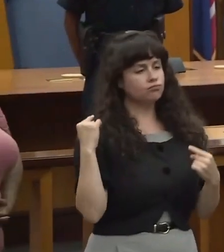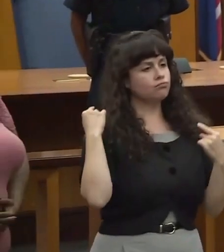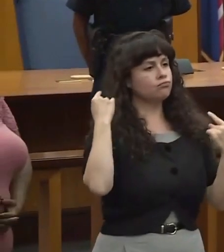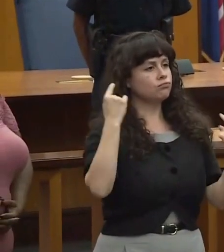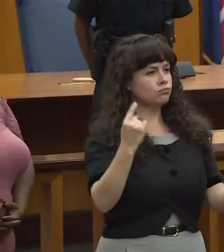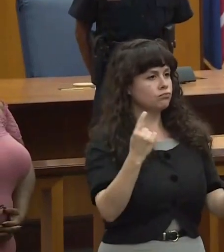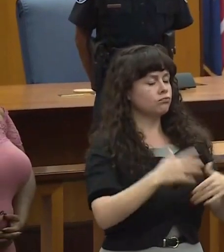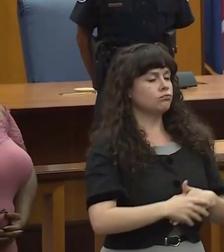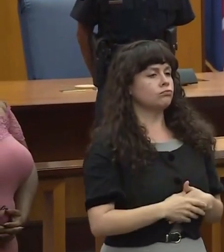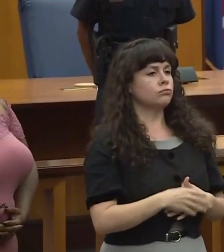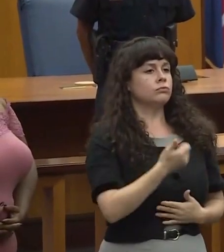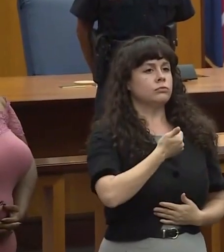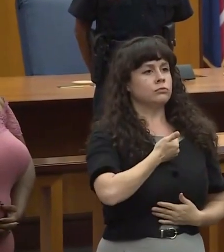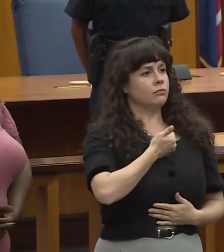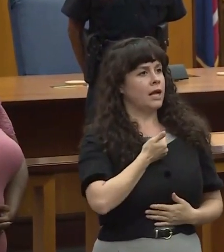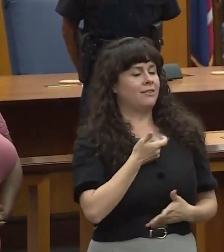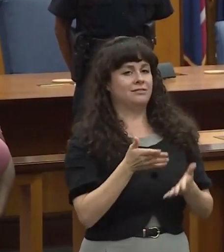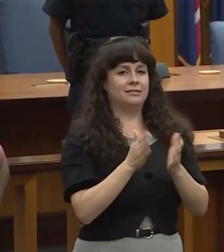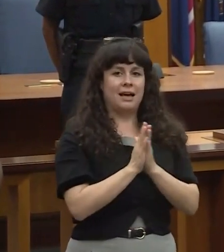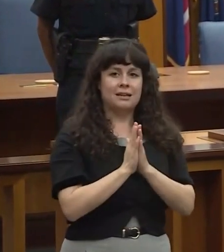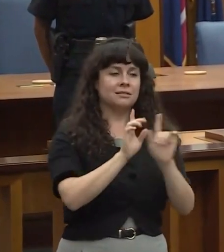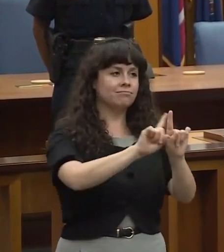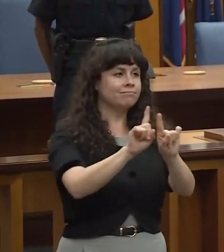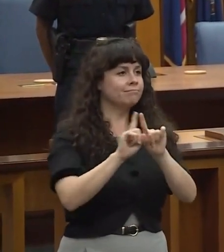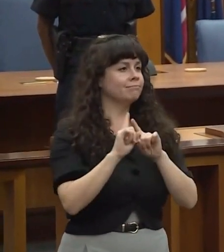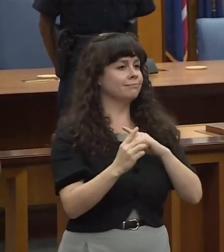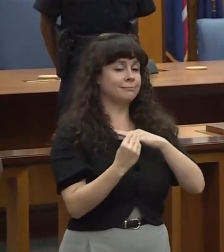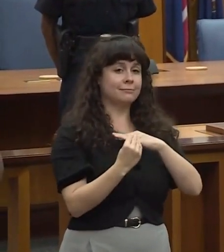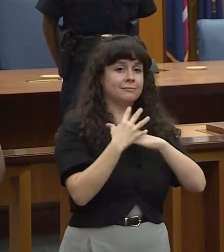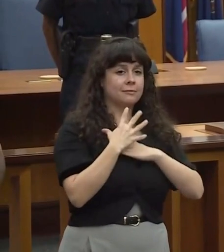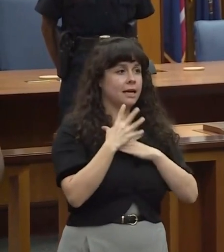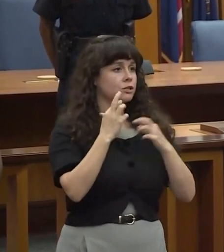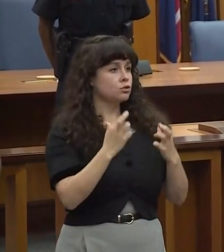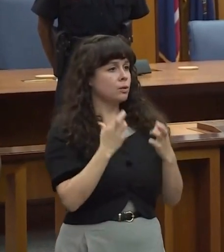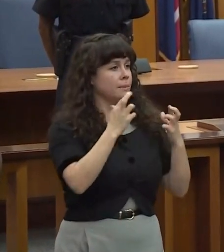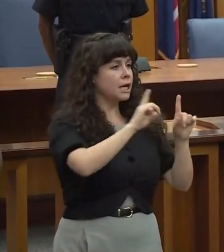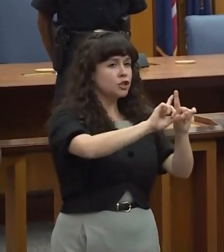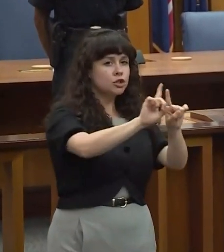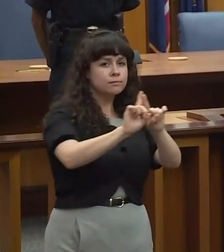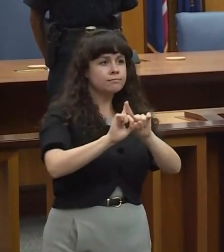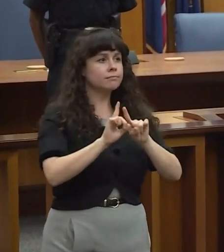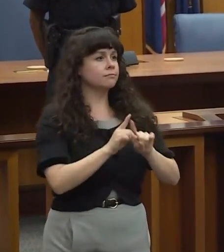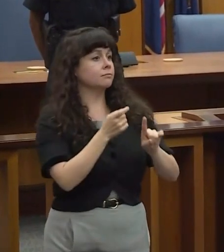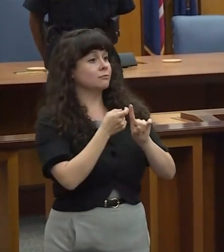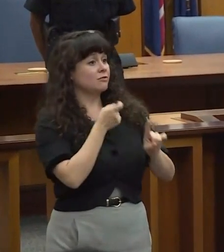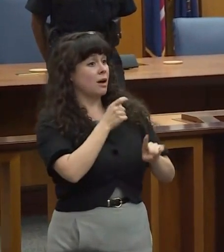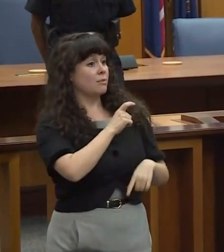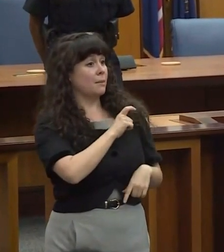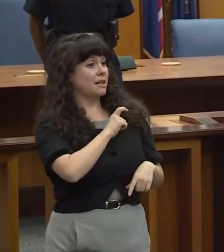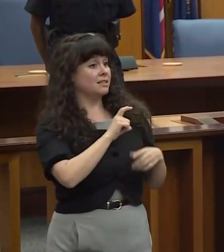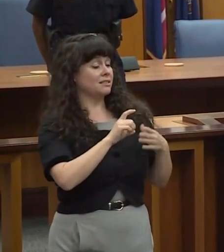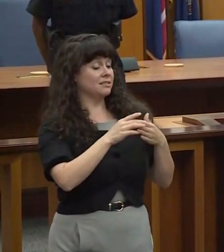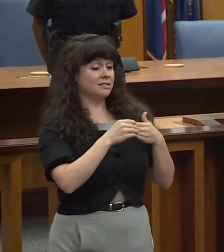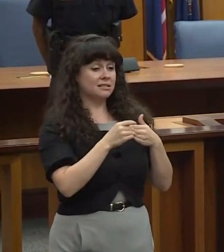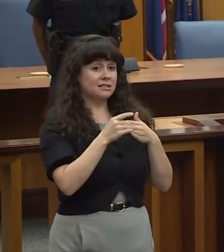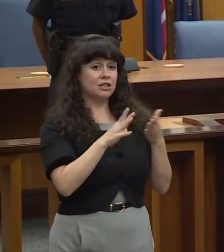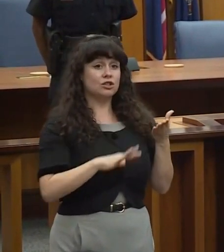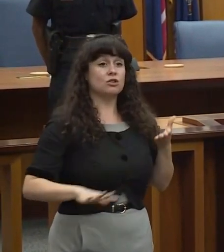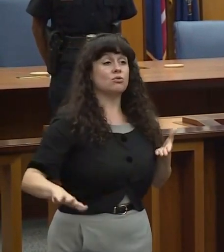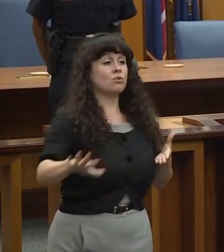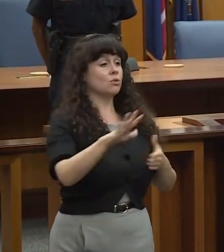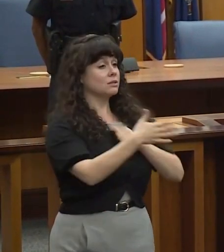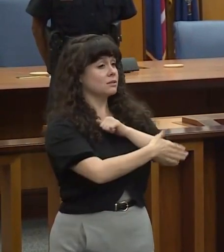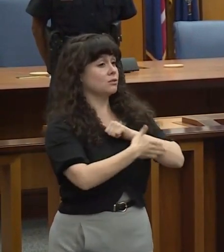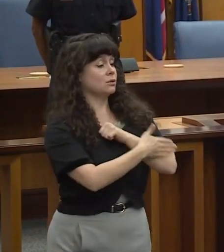I have solicited the advice and recommendations of policing leaders across the country to